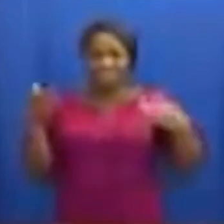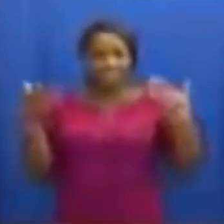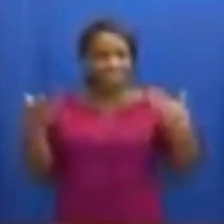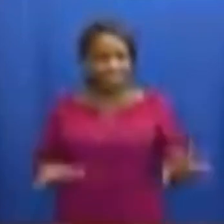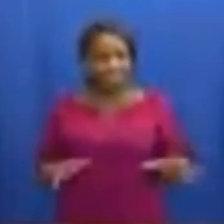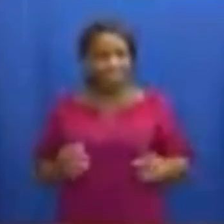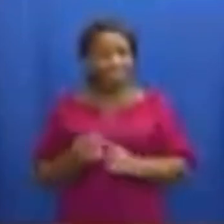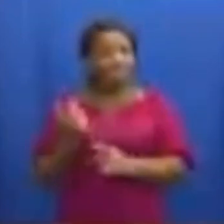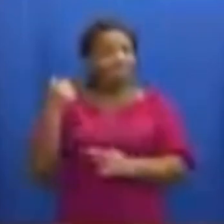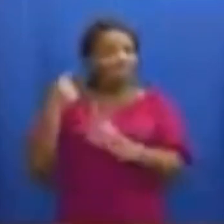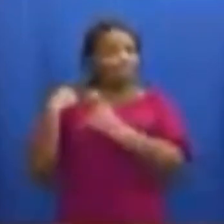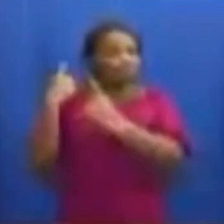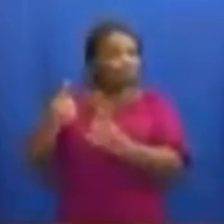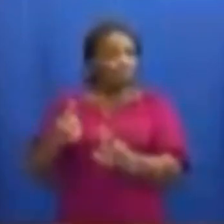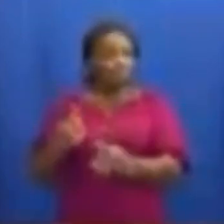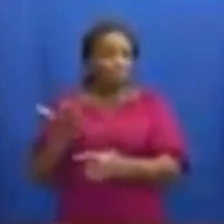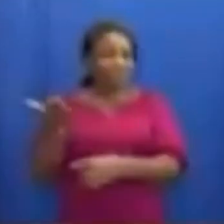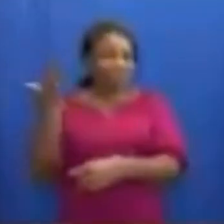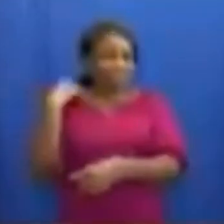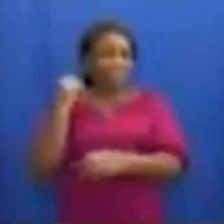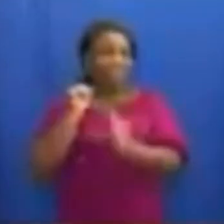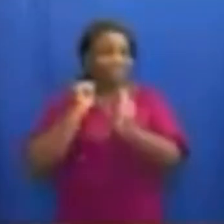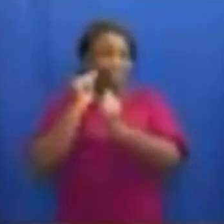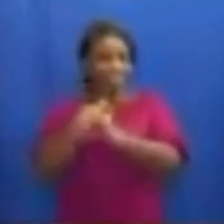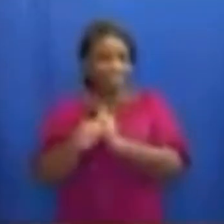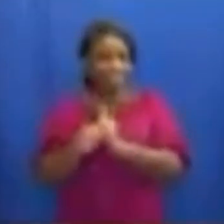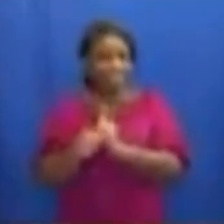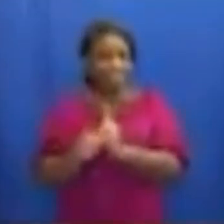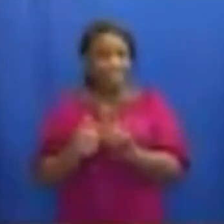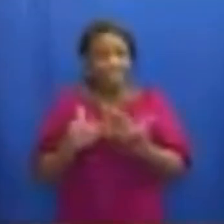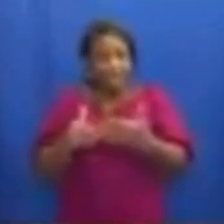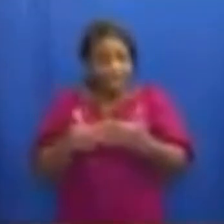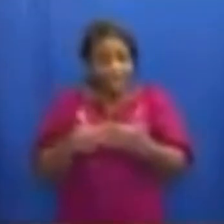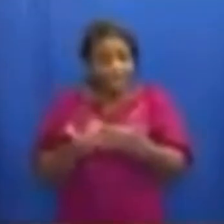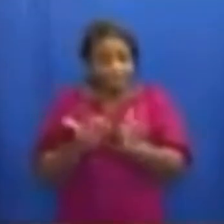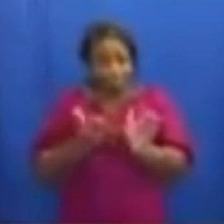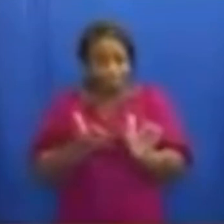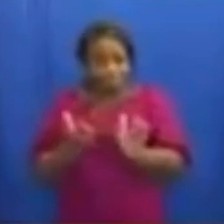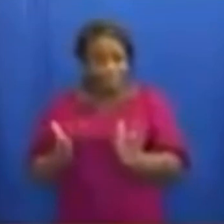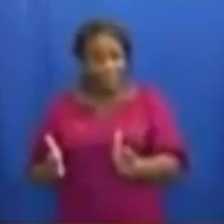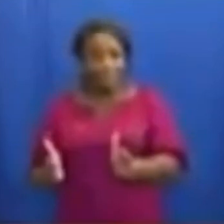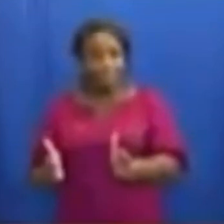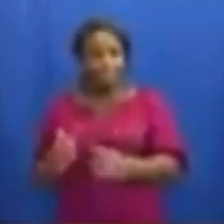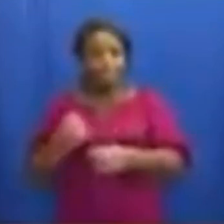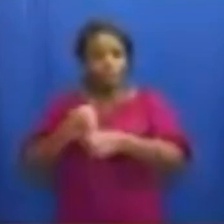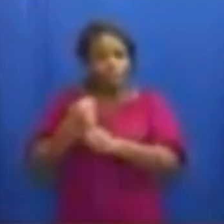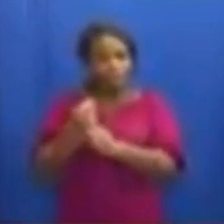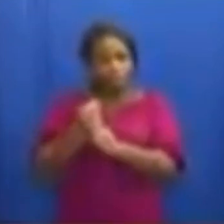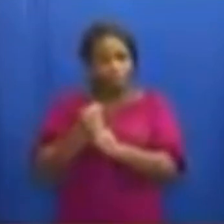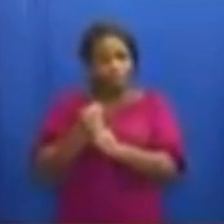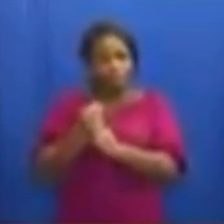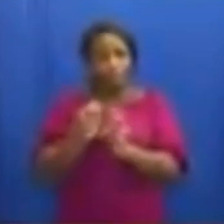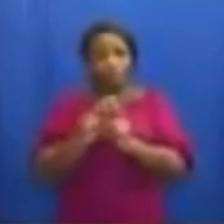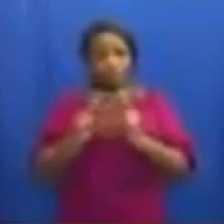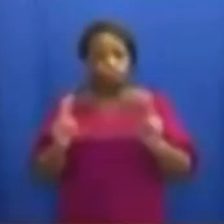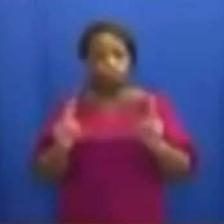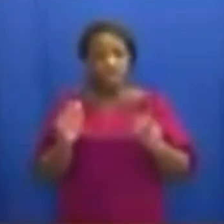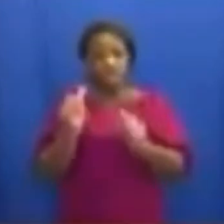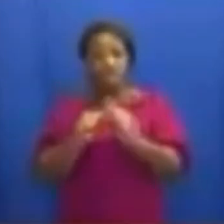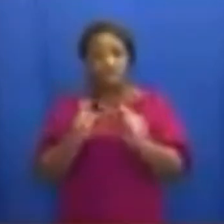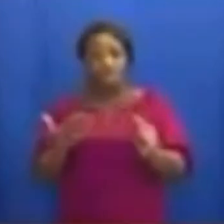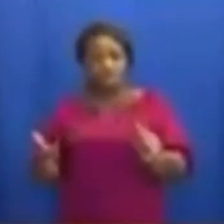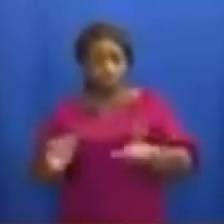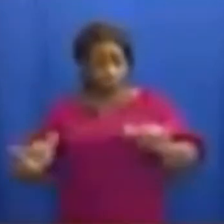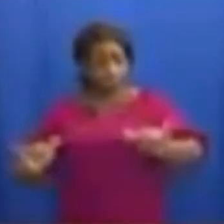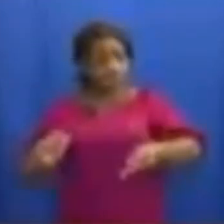from the previous year. The relevant dispositions will also be made so that the presence at the